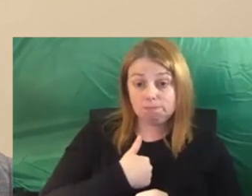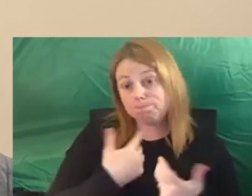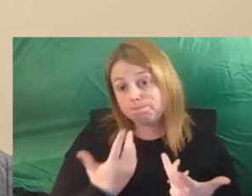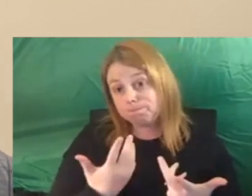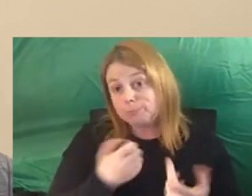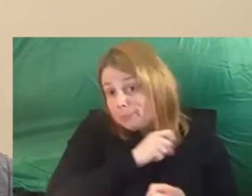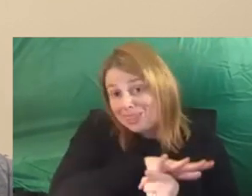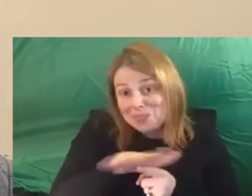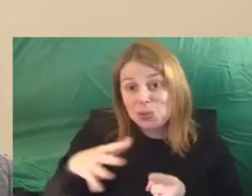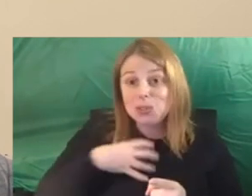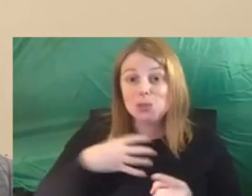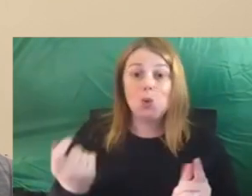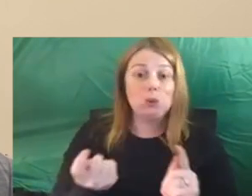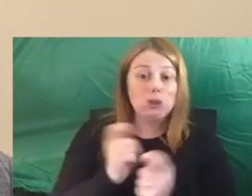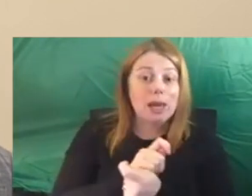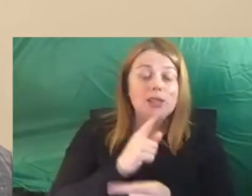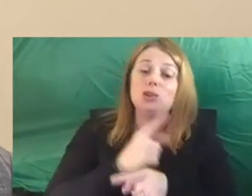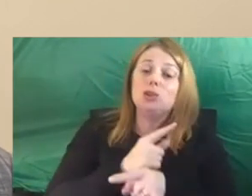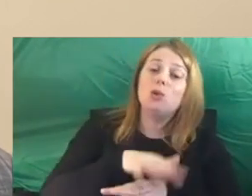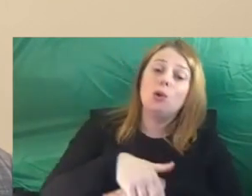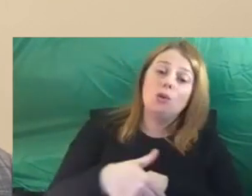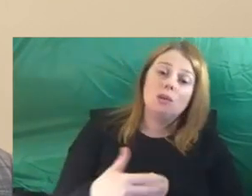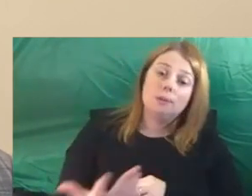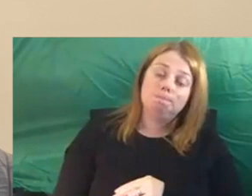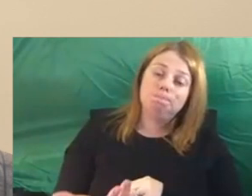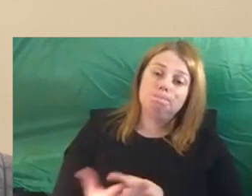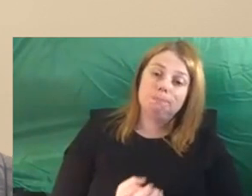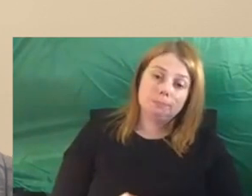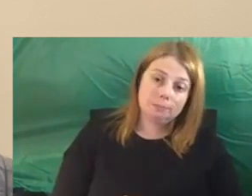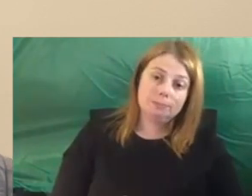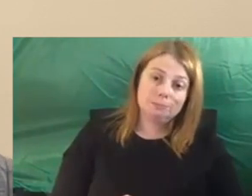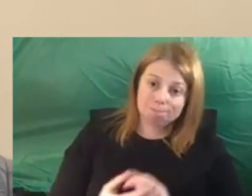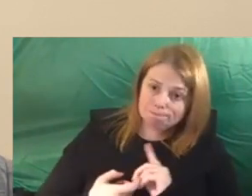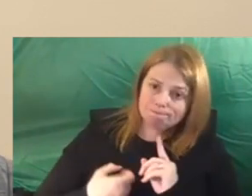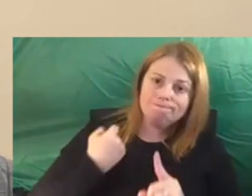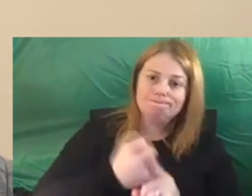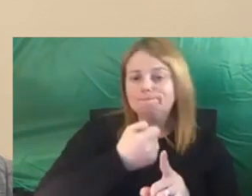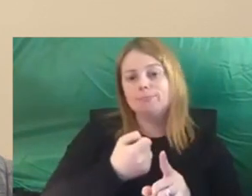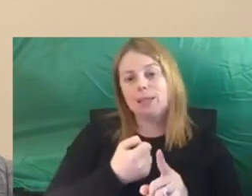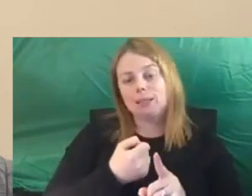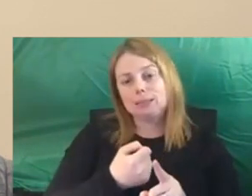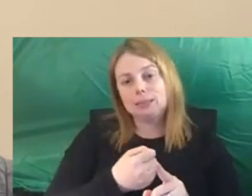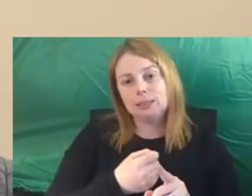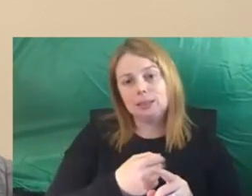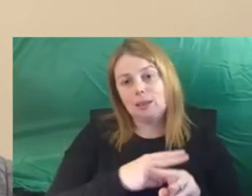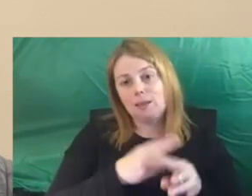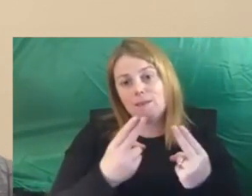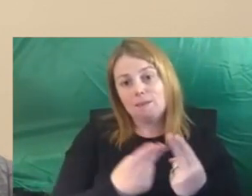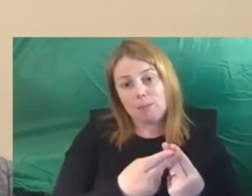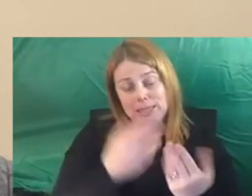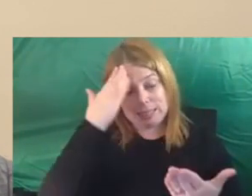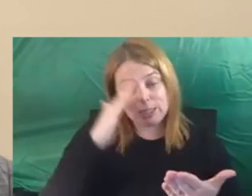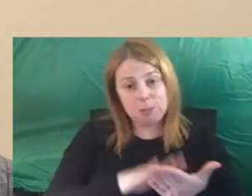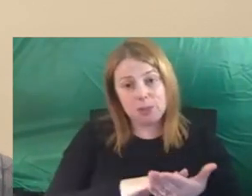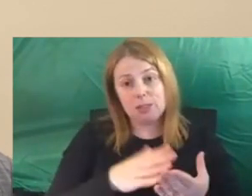influence more change and talk about the impacts that family and domestic violence can have. A